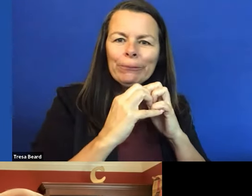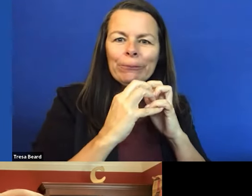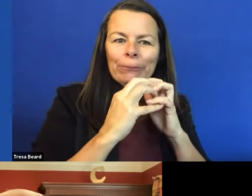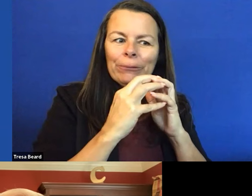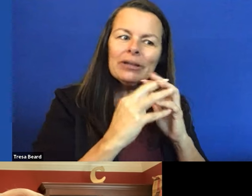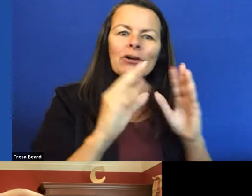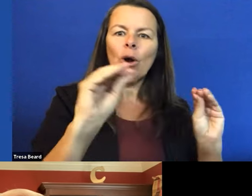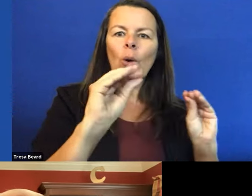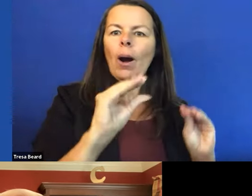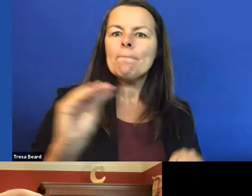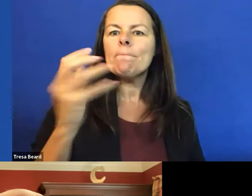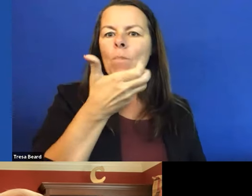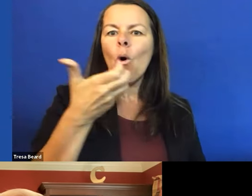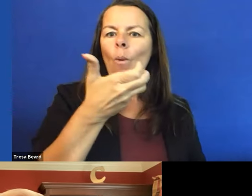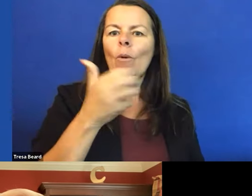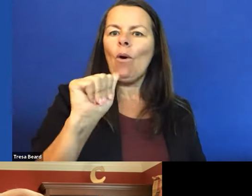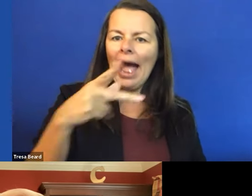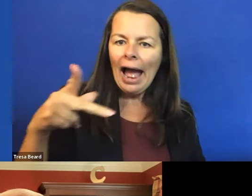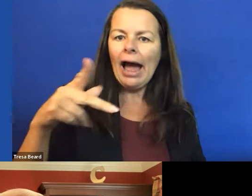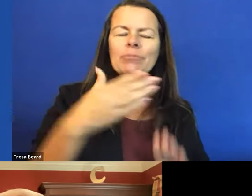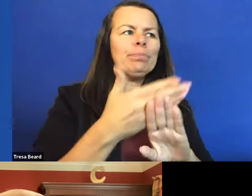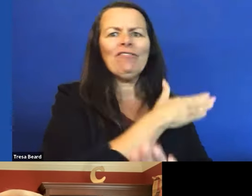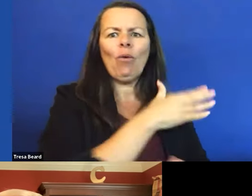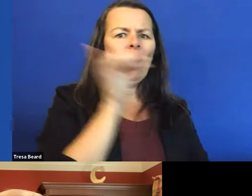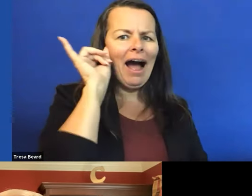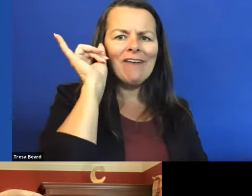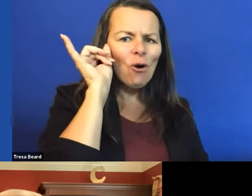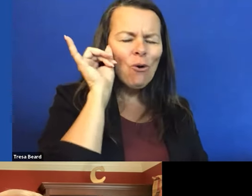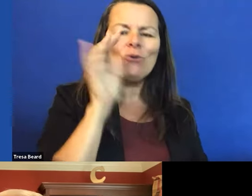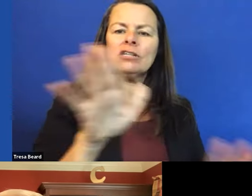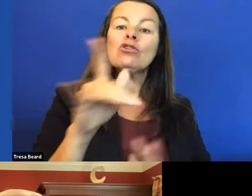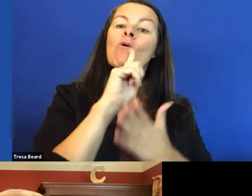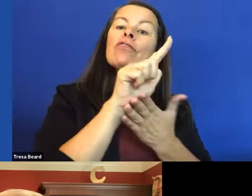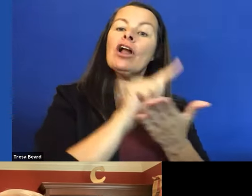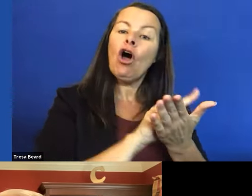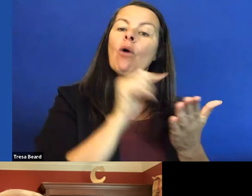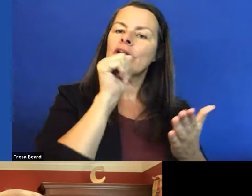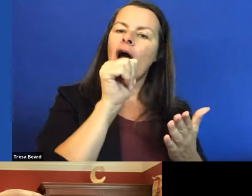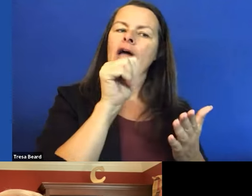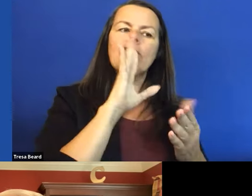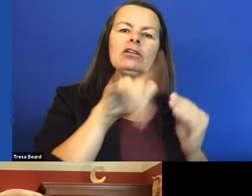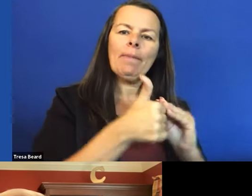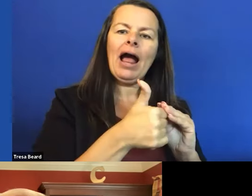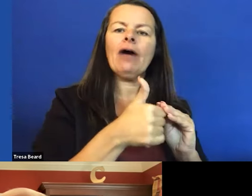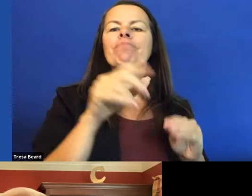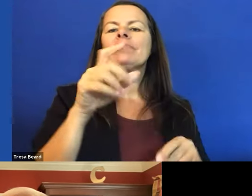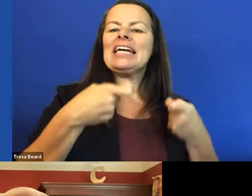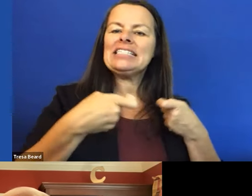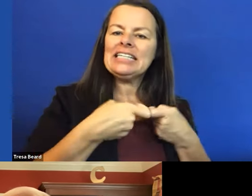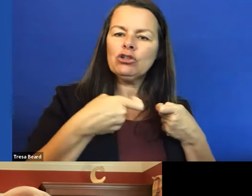before the iPhone. And so the law wasn't able to really talk about digital accessibility. And